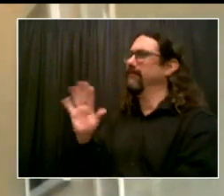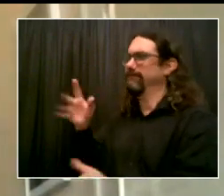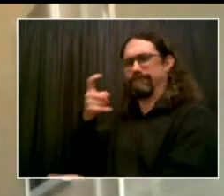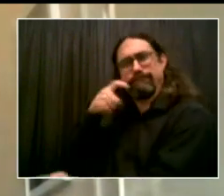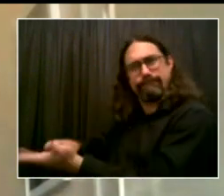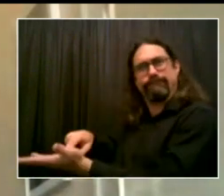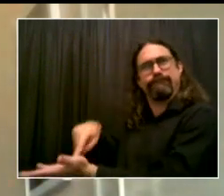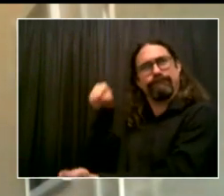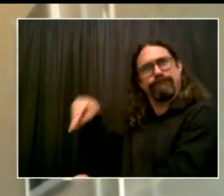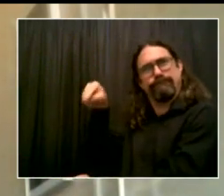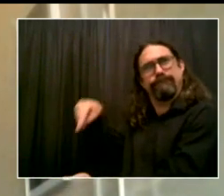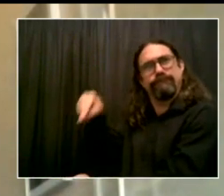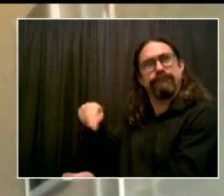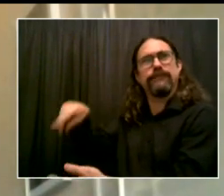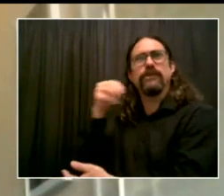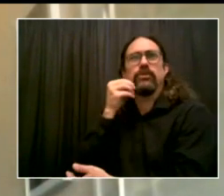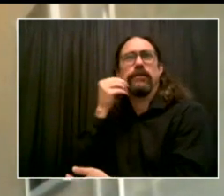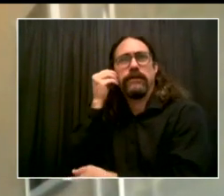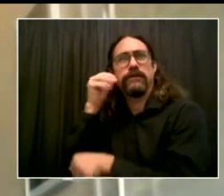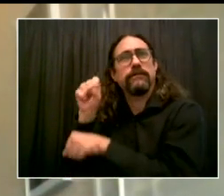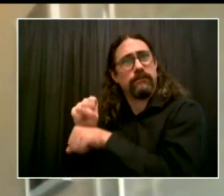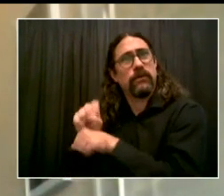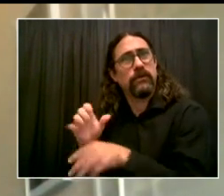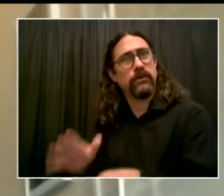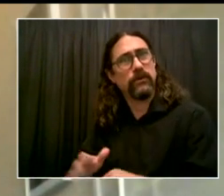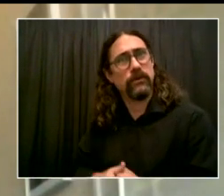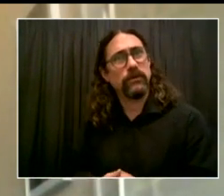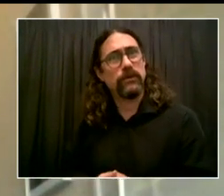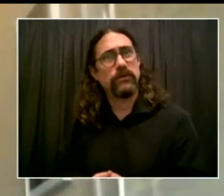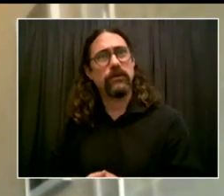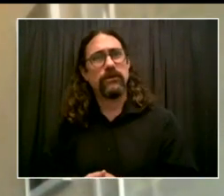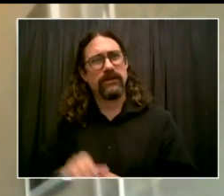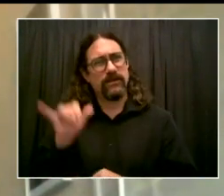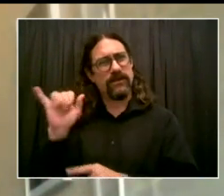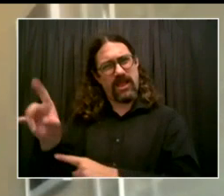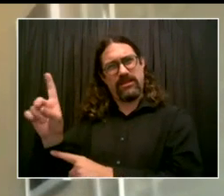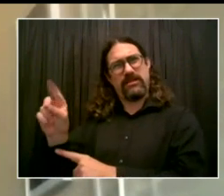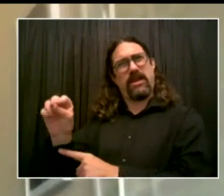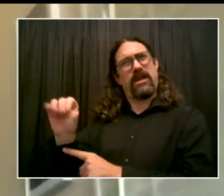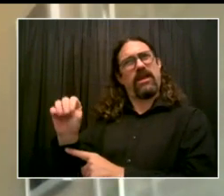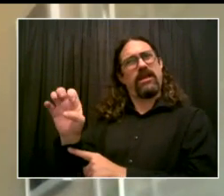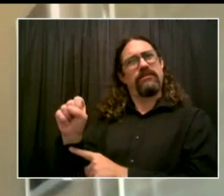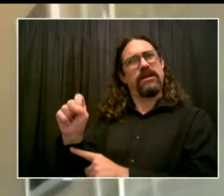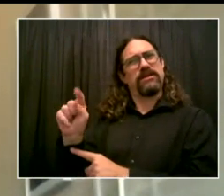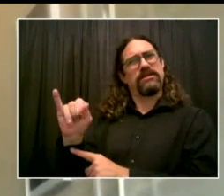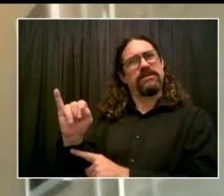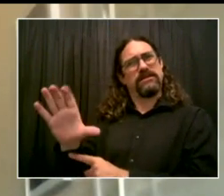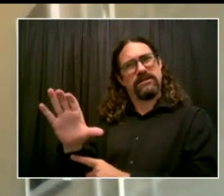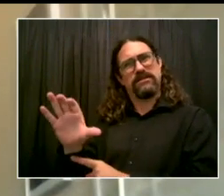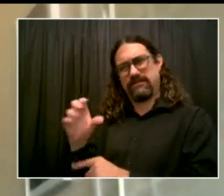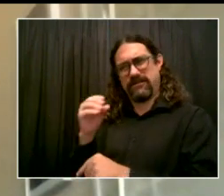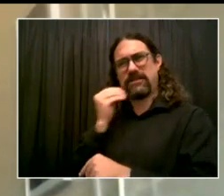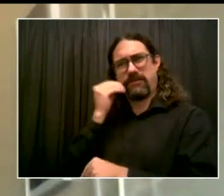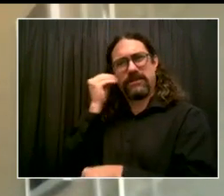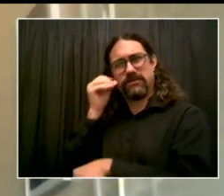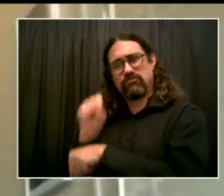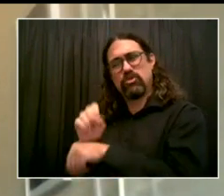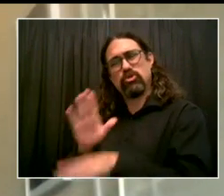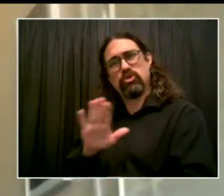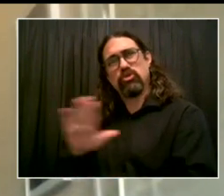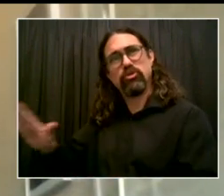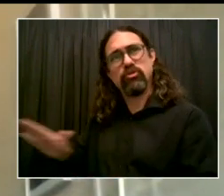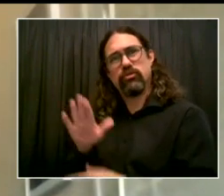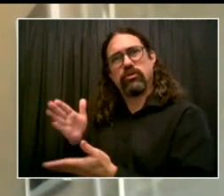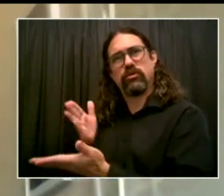legacy continues, thanks to you, Mayor de Blasio, and Council Member Rose, and all who have worked to lift up this workforce.